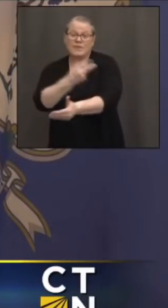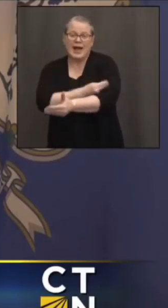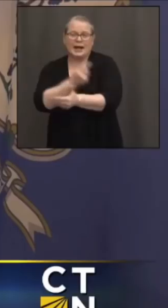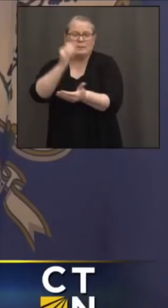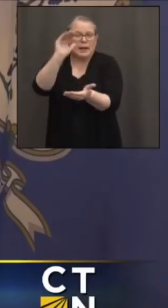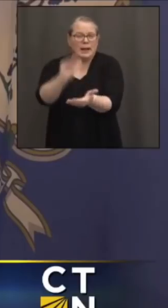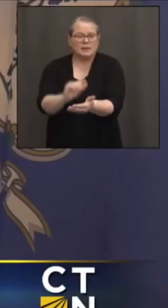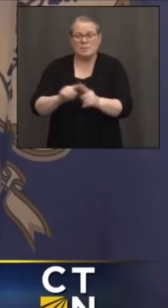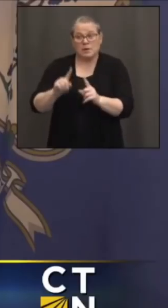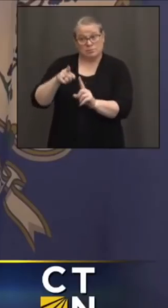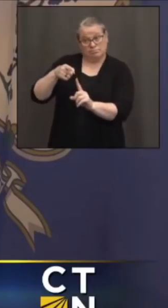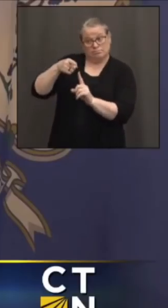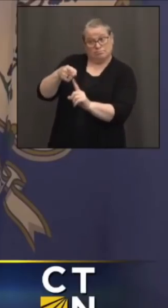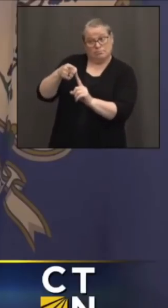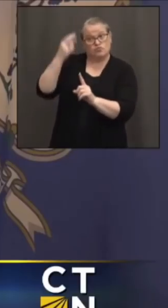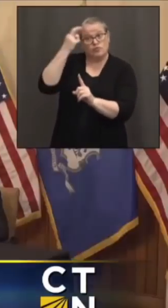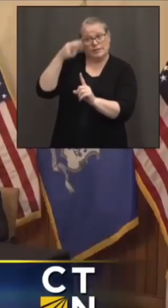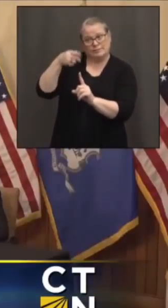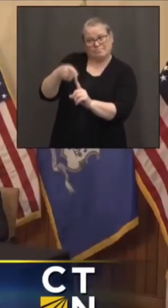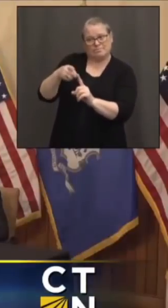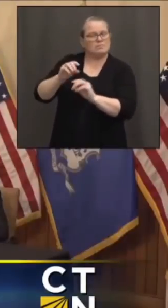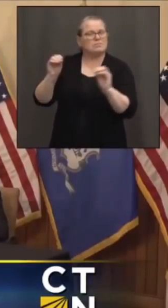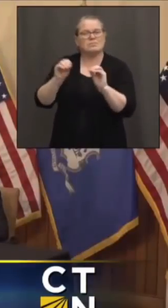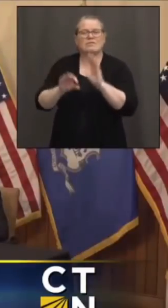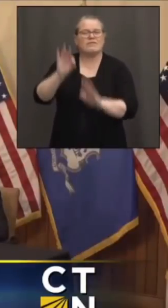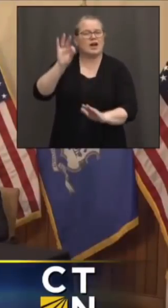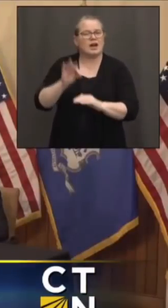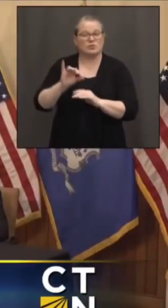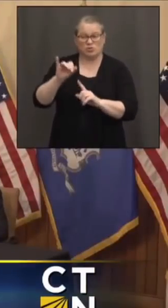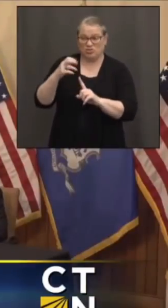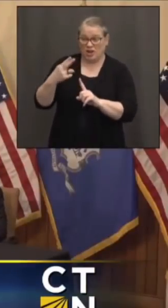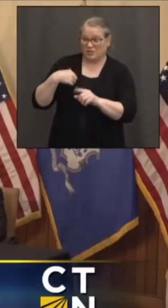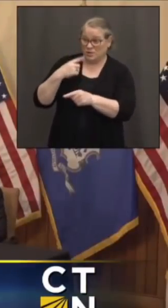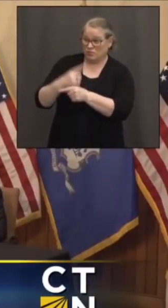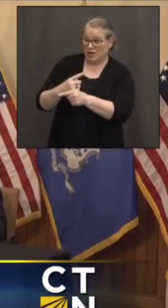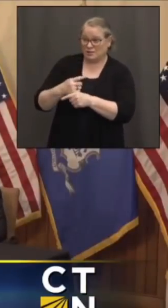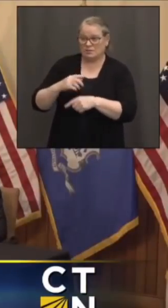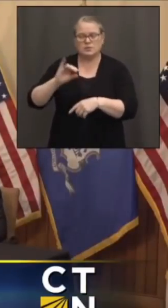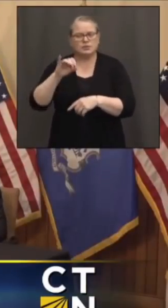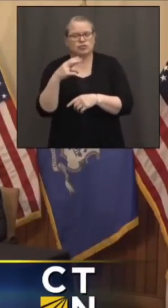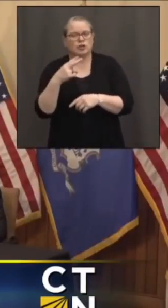Is there, that we point to? No, I think that sums it up well, Governor.